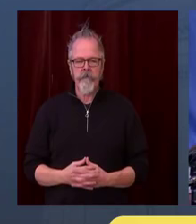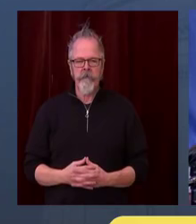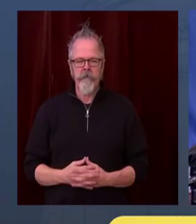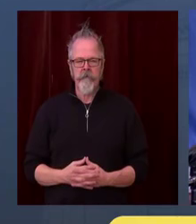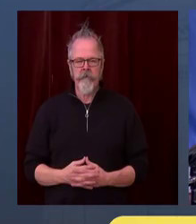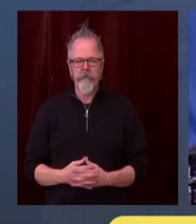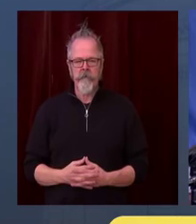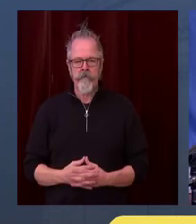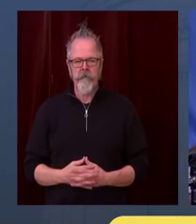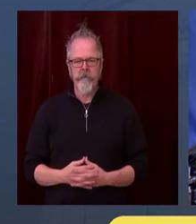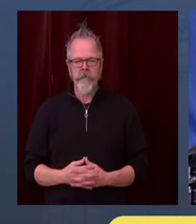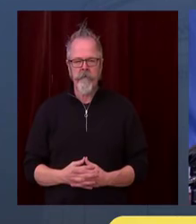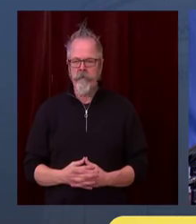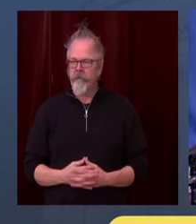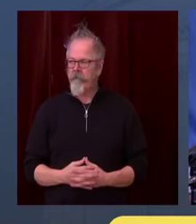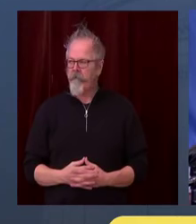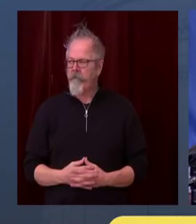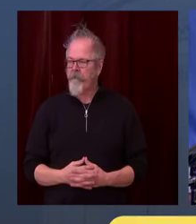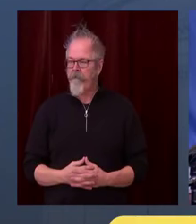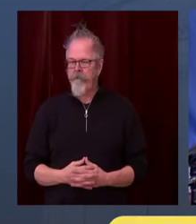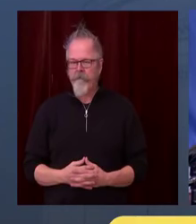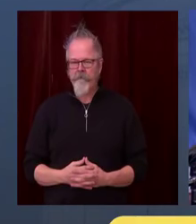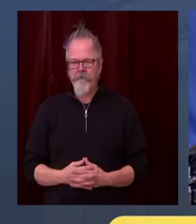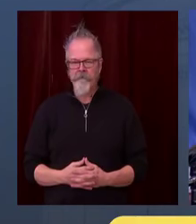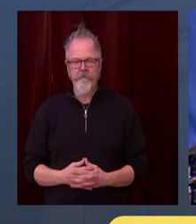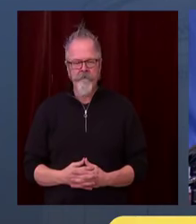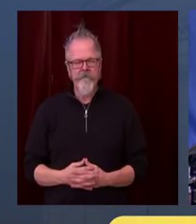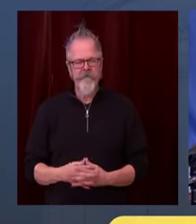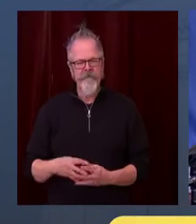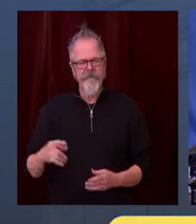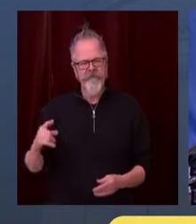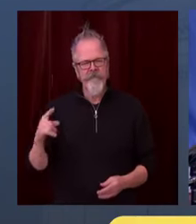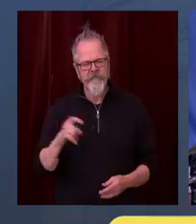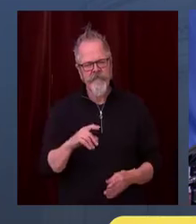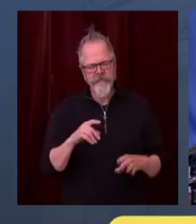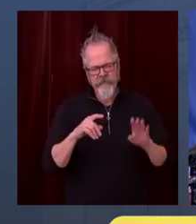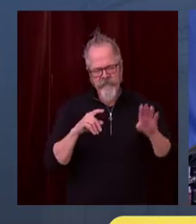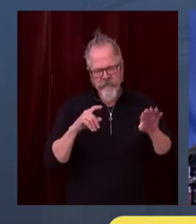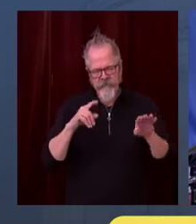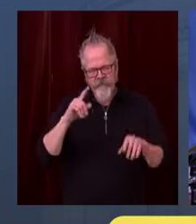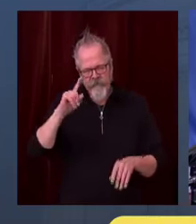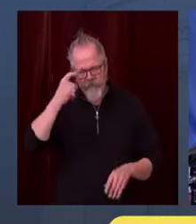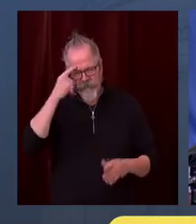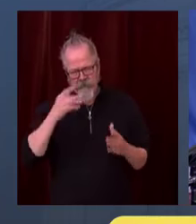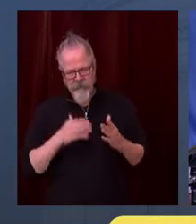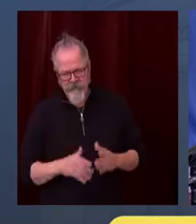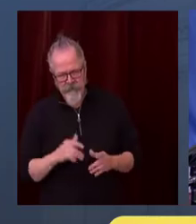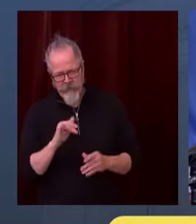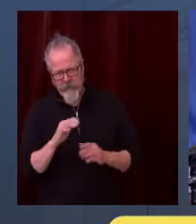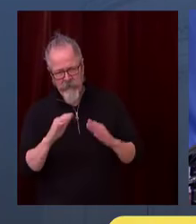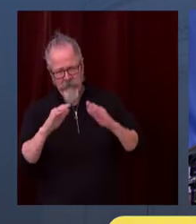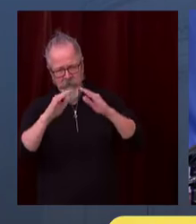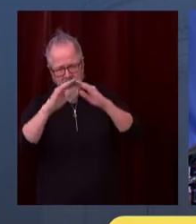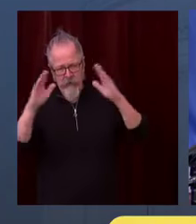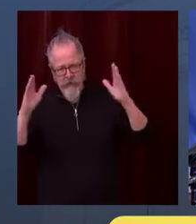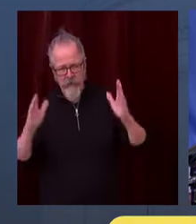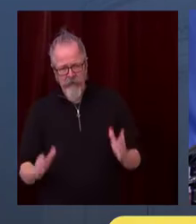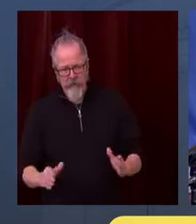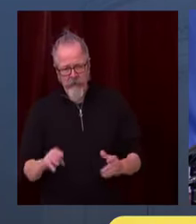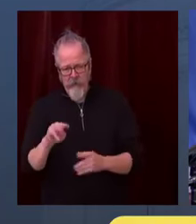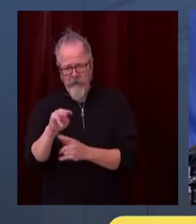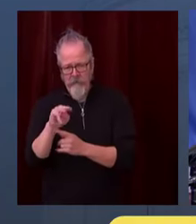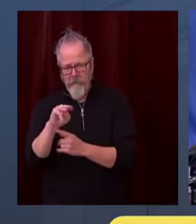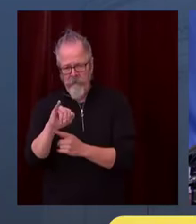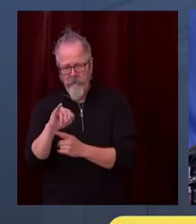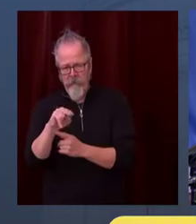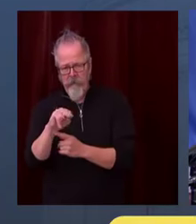there. Governor Inslee, saw JT Wilcox, the House Minority Leader, has already said that House Republicans are ready to come back in a